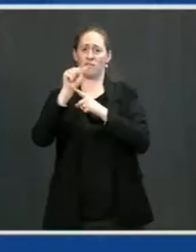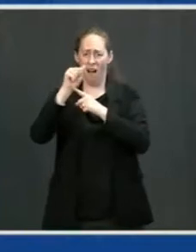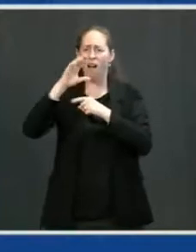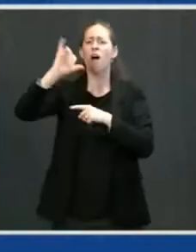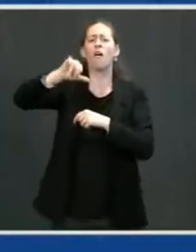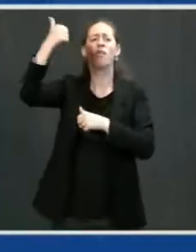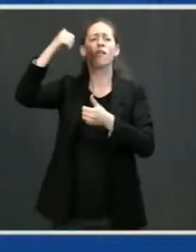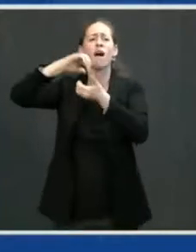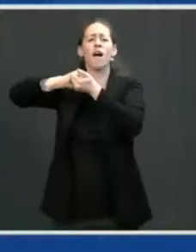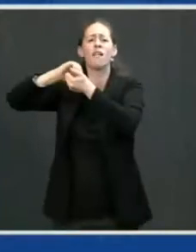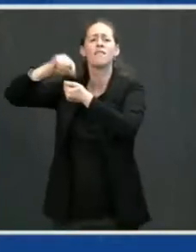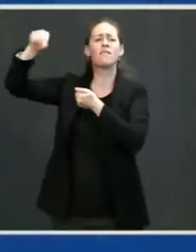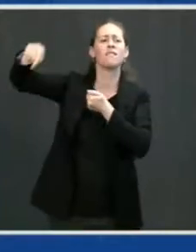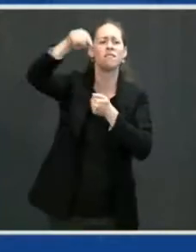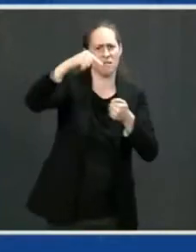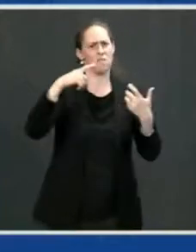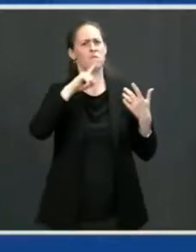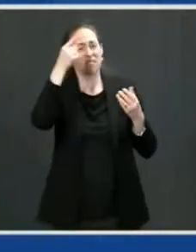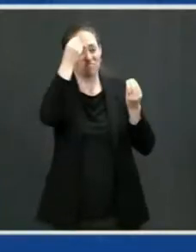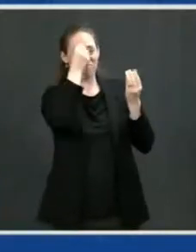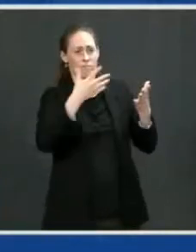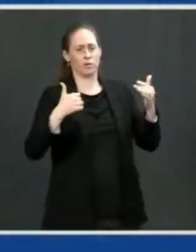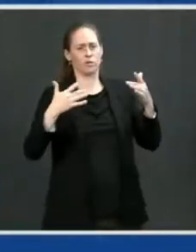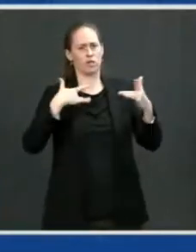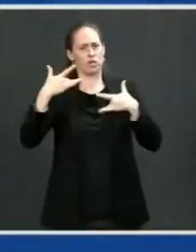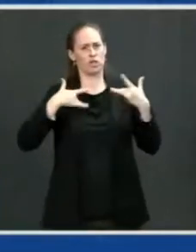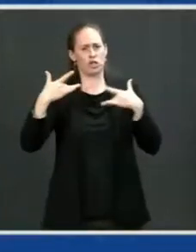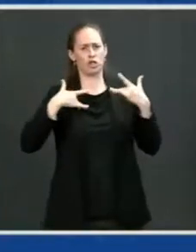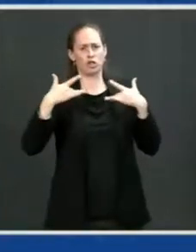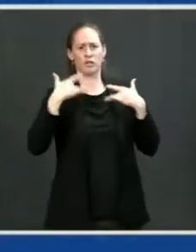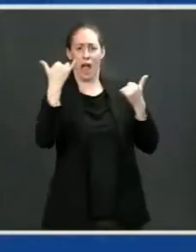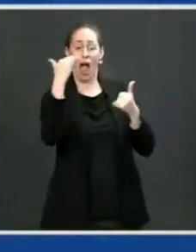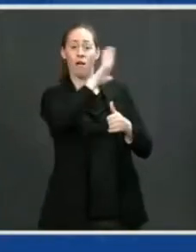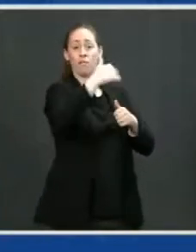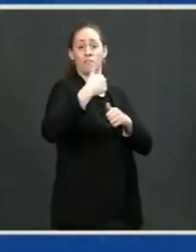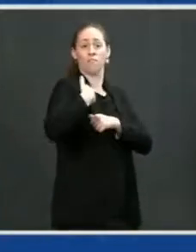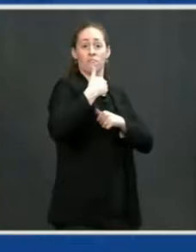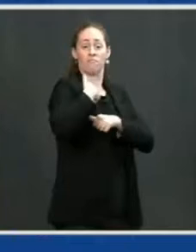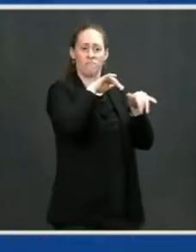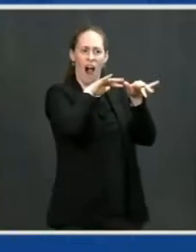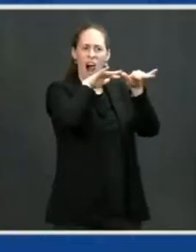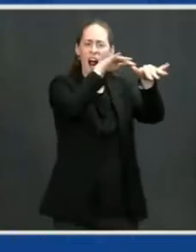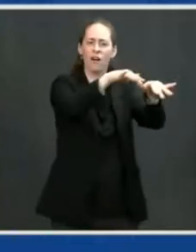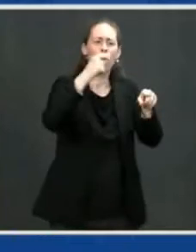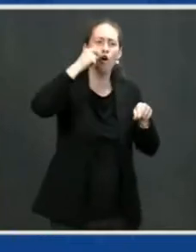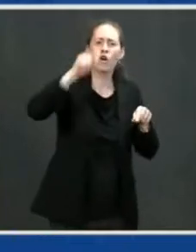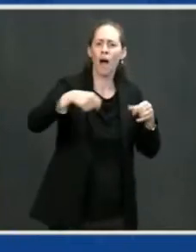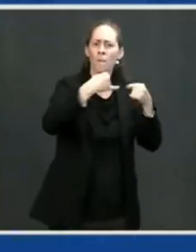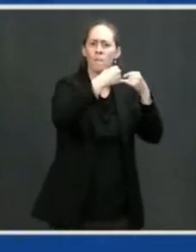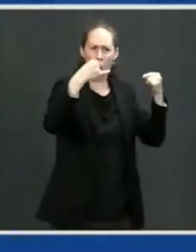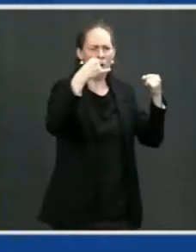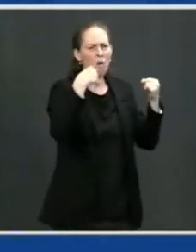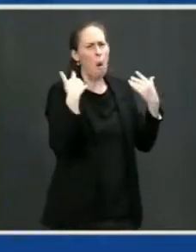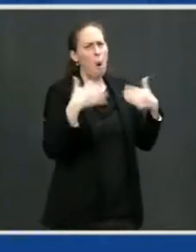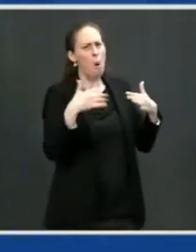concern about Russia's military buildup on Ukraine's border and in occupied Crimea. I affirmed U.S.